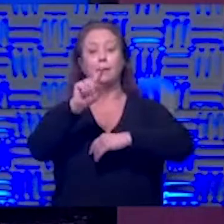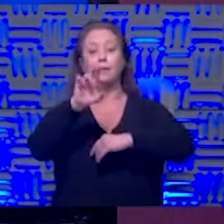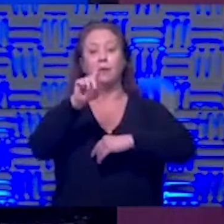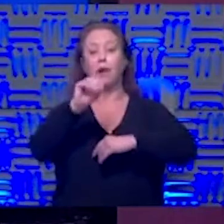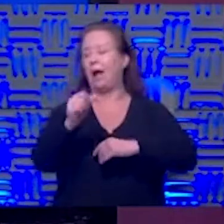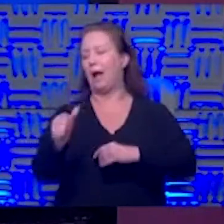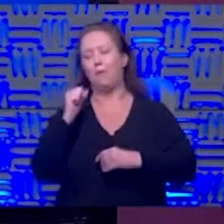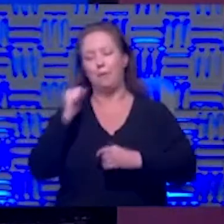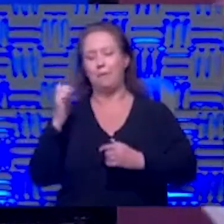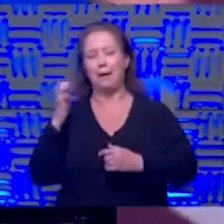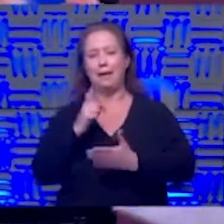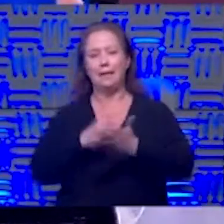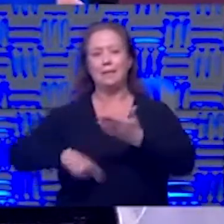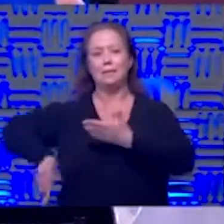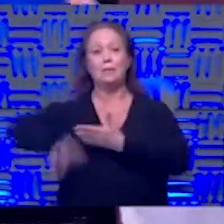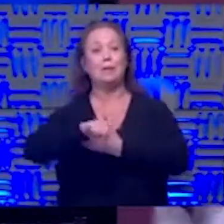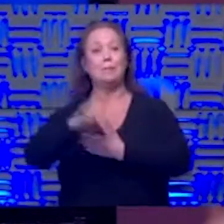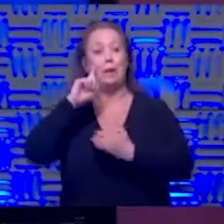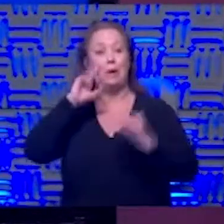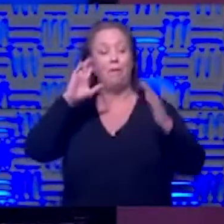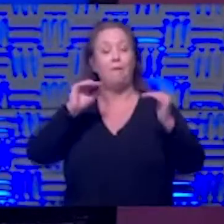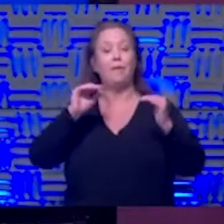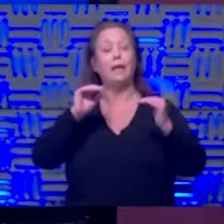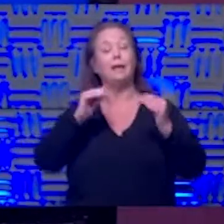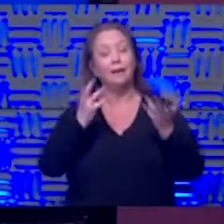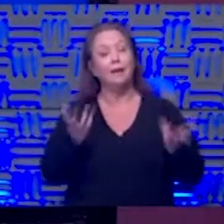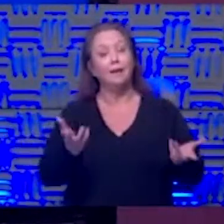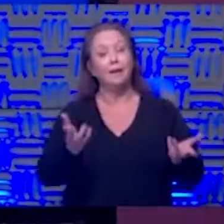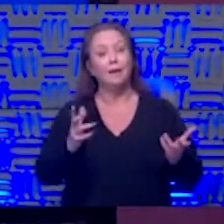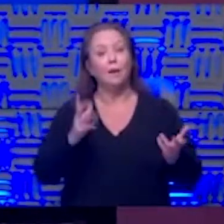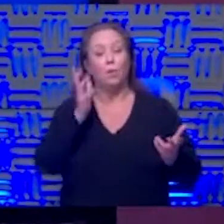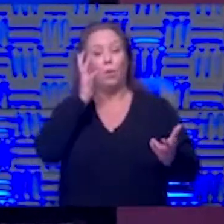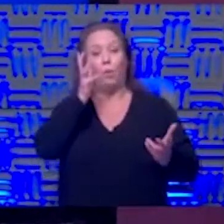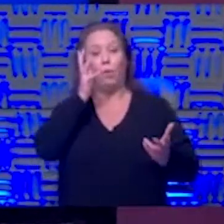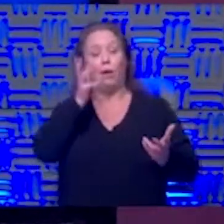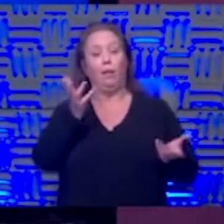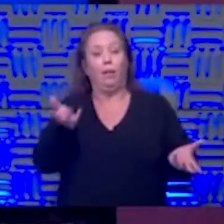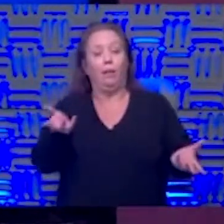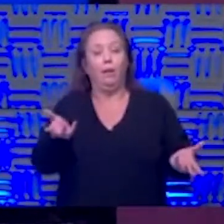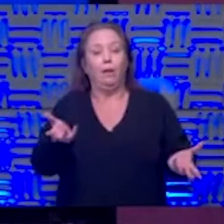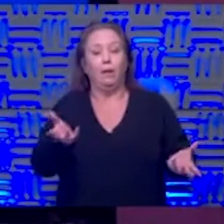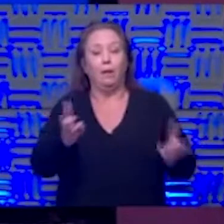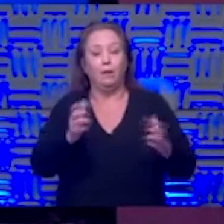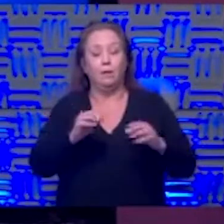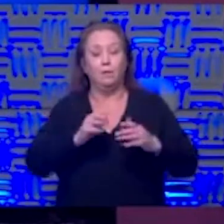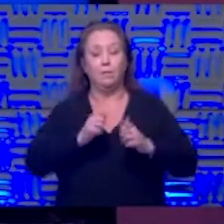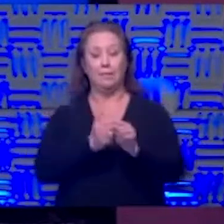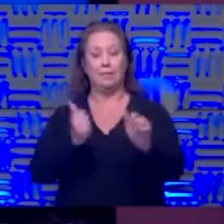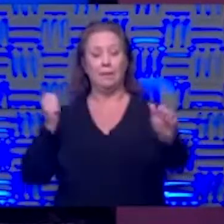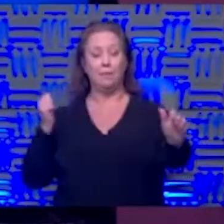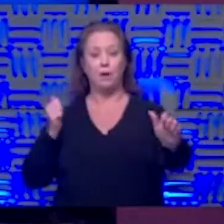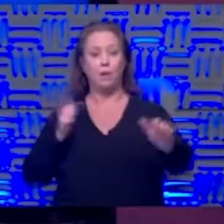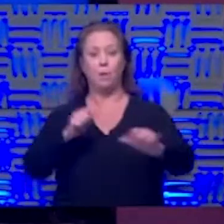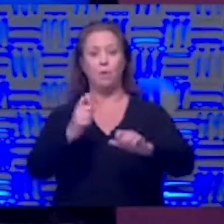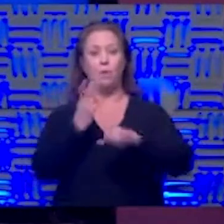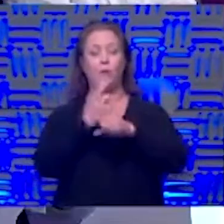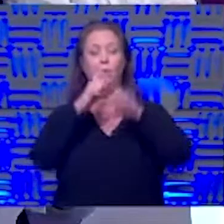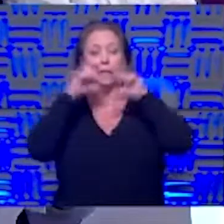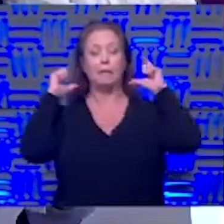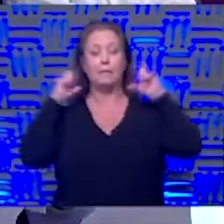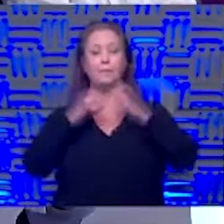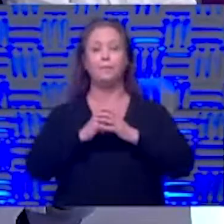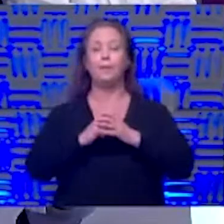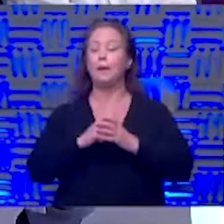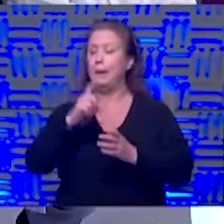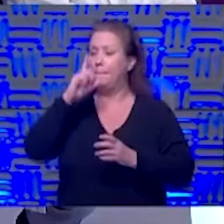won't be back in the studio next week but hopefully when i do get back to the studio we're going to be uh we'll be spread apart and we won't wear a mask myth three